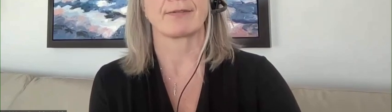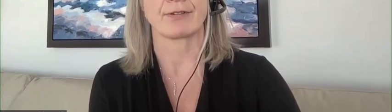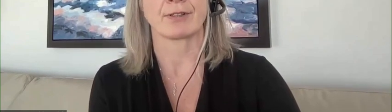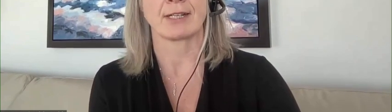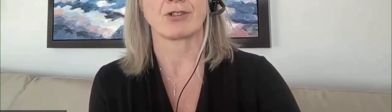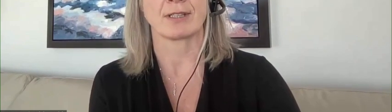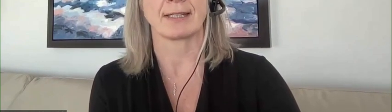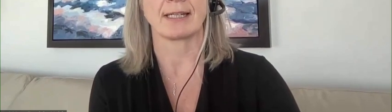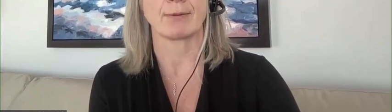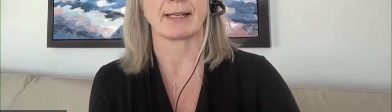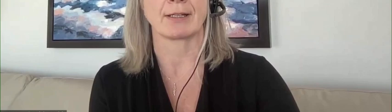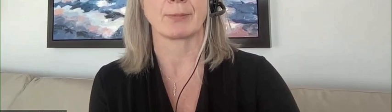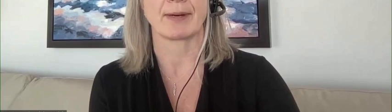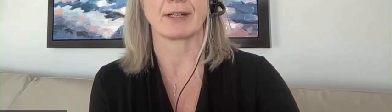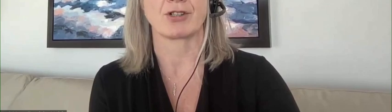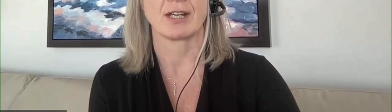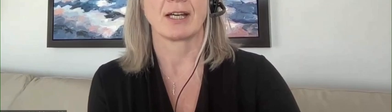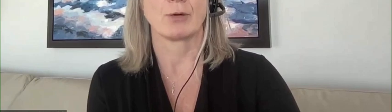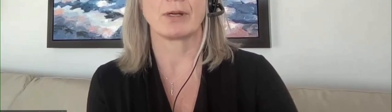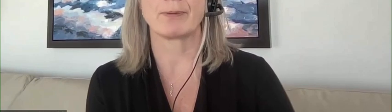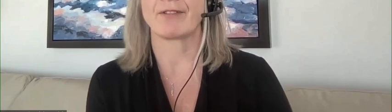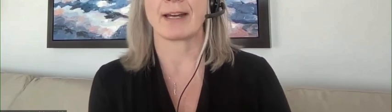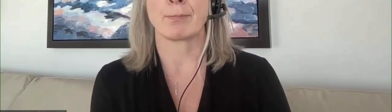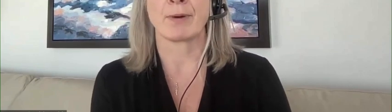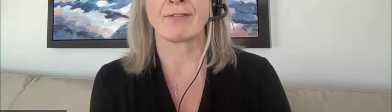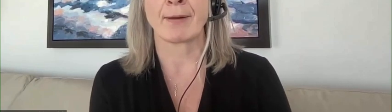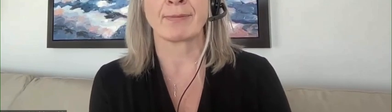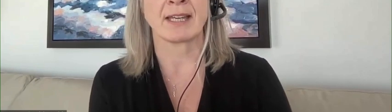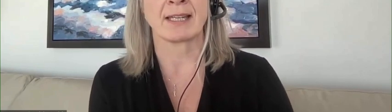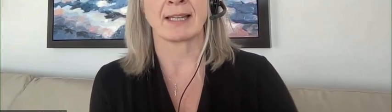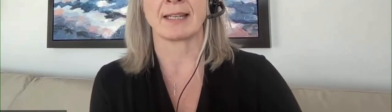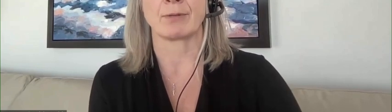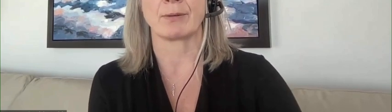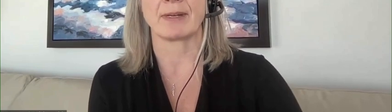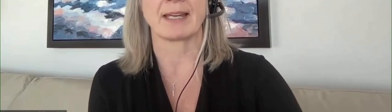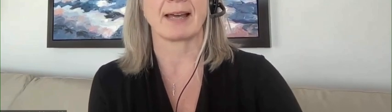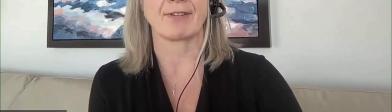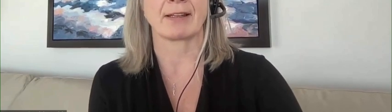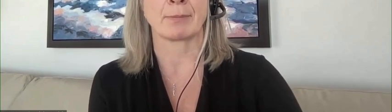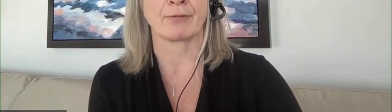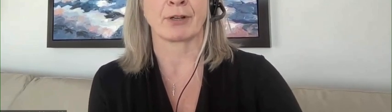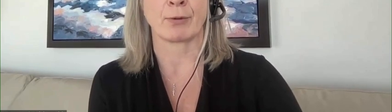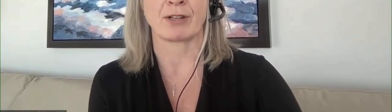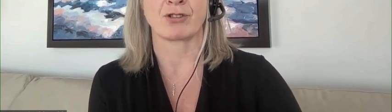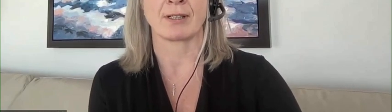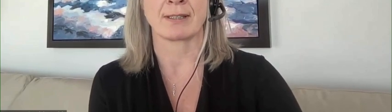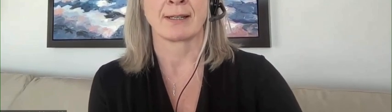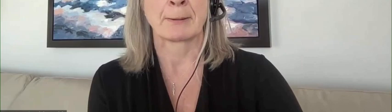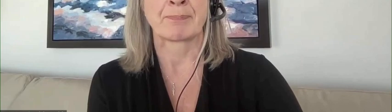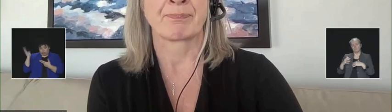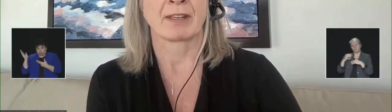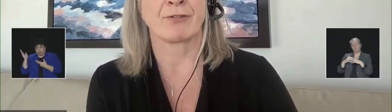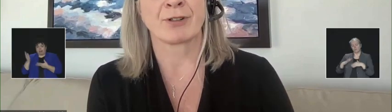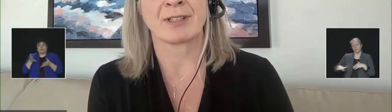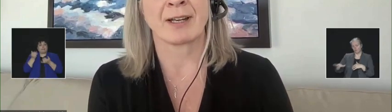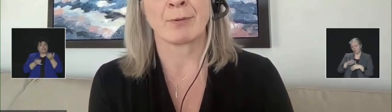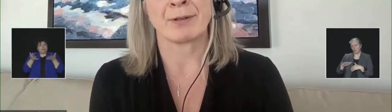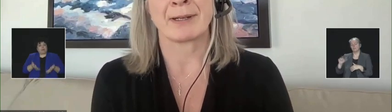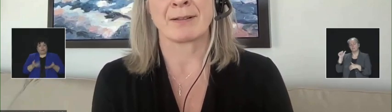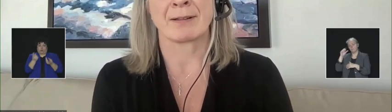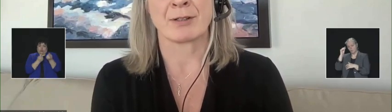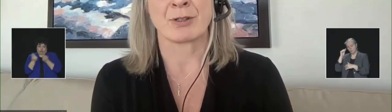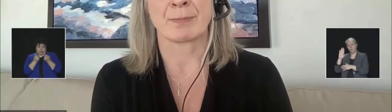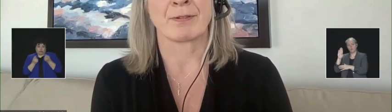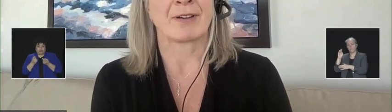Minister of the First Nations and Inuit Health Branch. We'll provide a brief update and then we'll be available for questions. First,